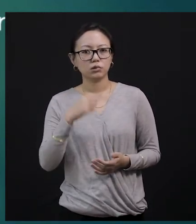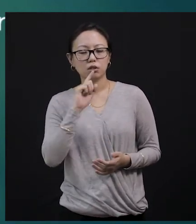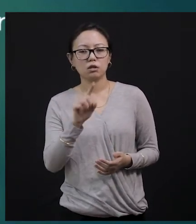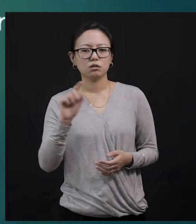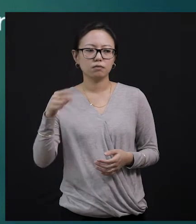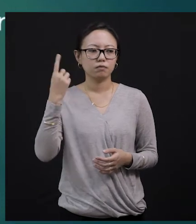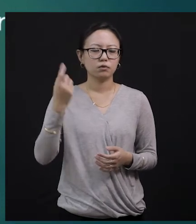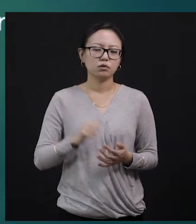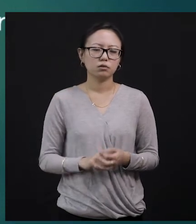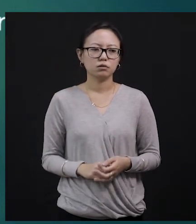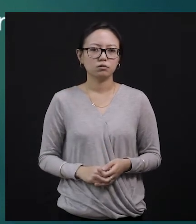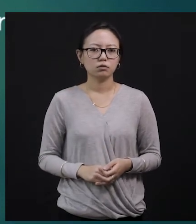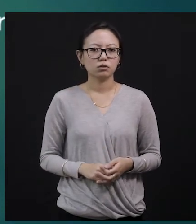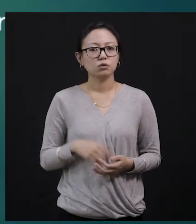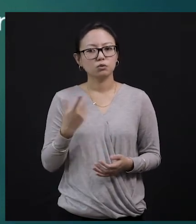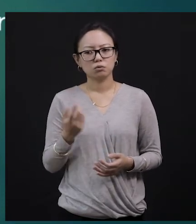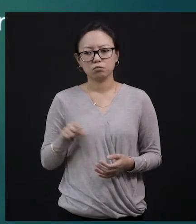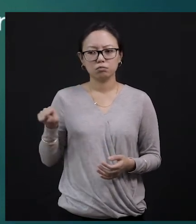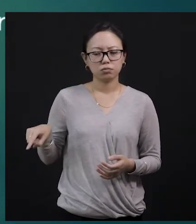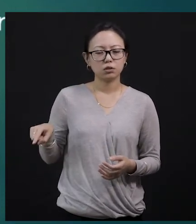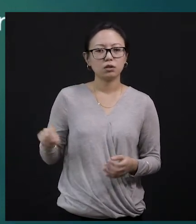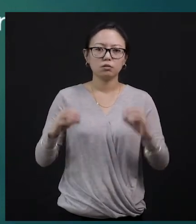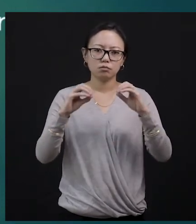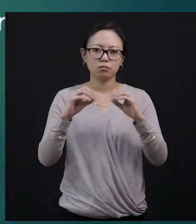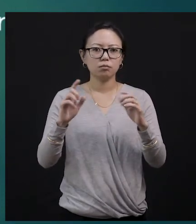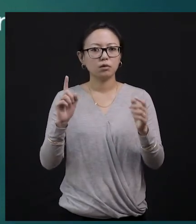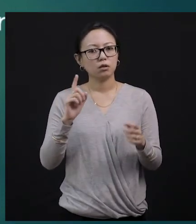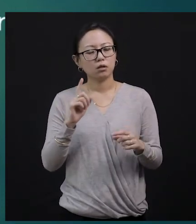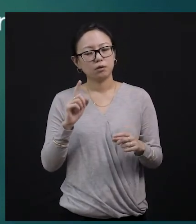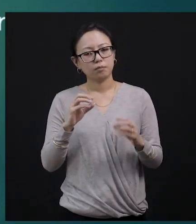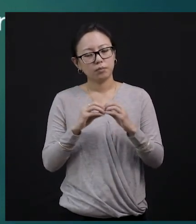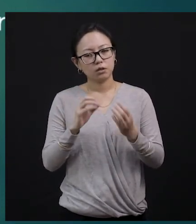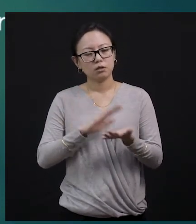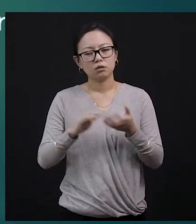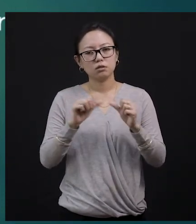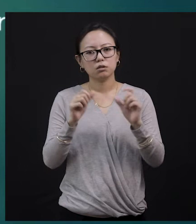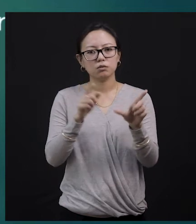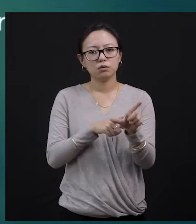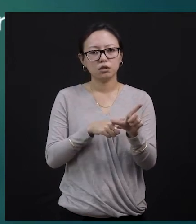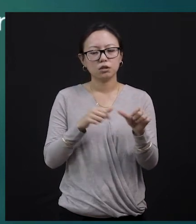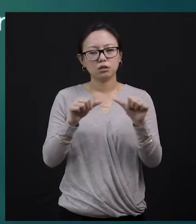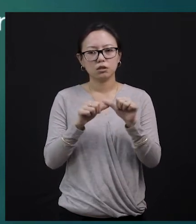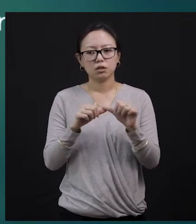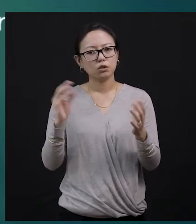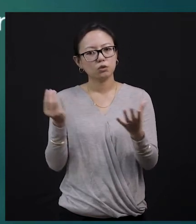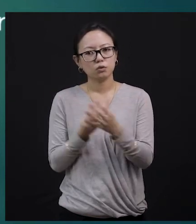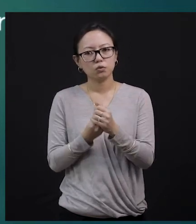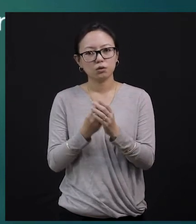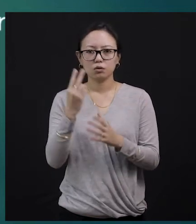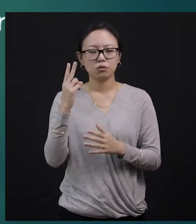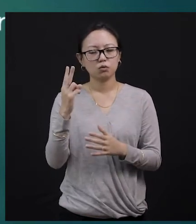but he gave them the permission so that they can spend their time happily. They were going around, but they